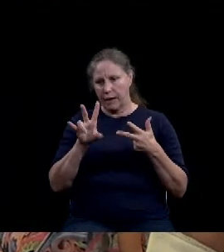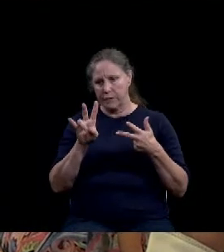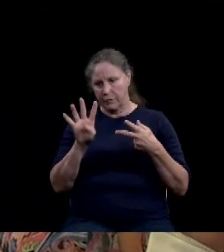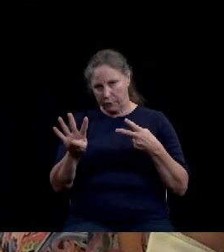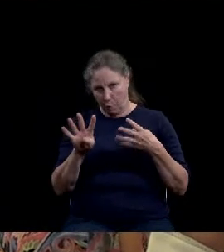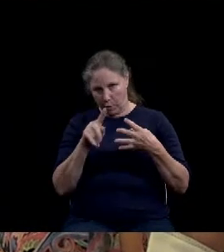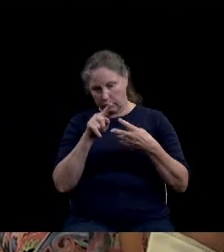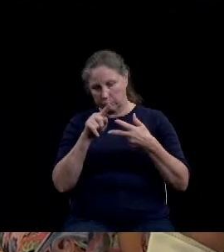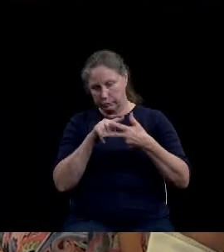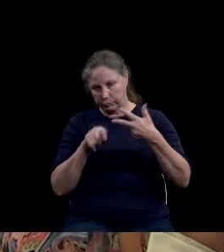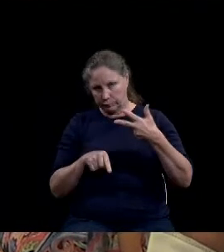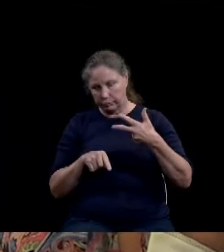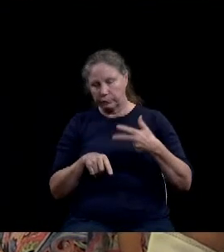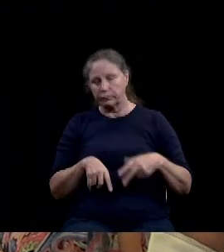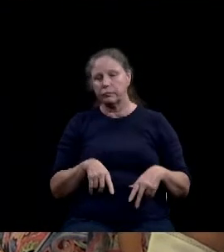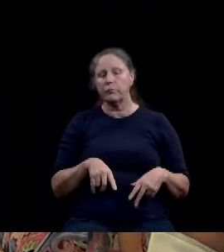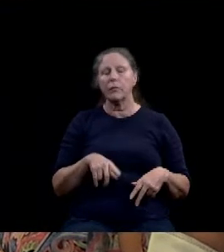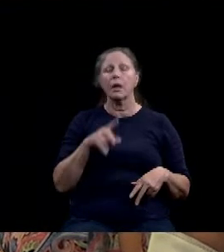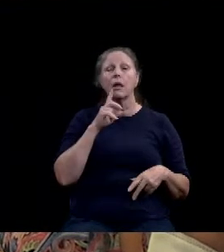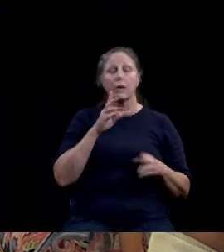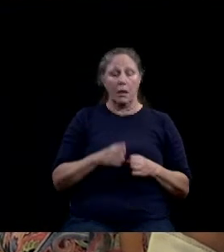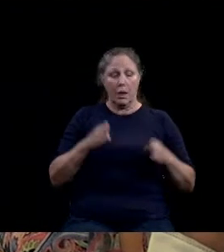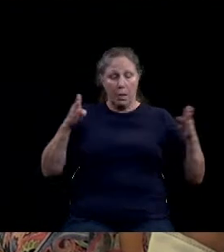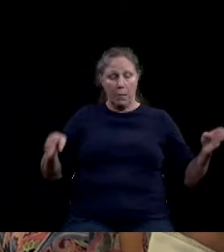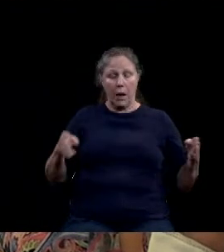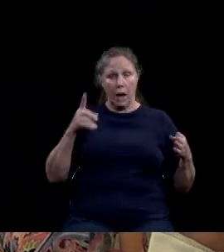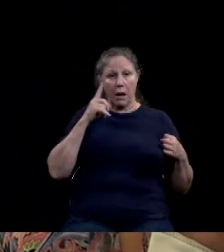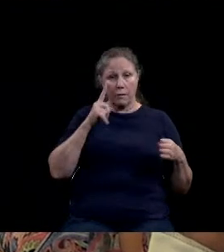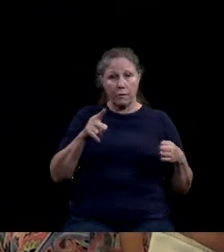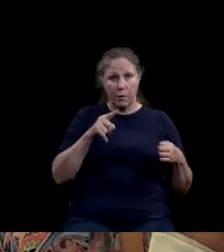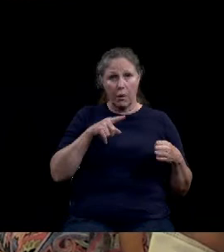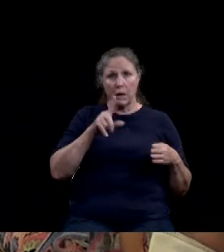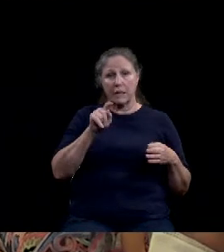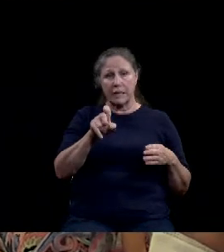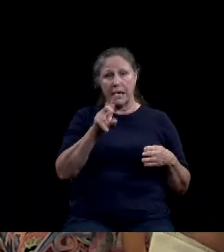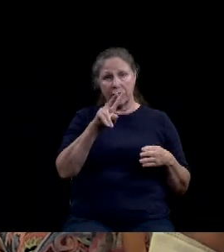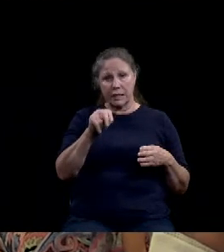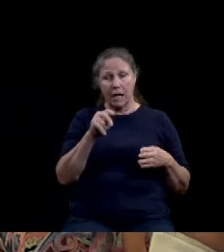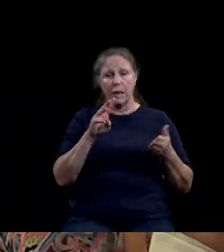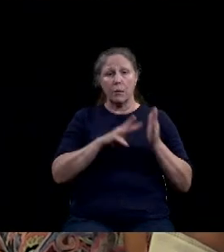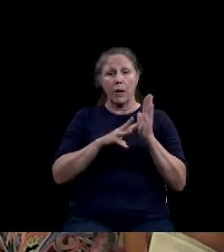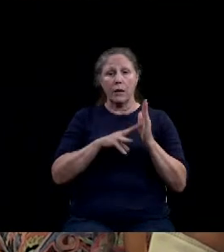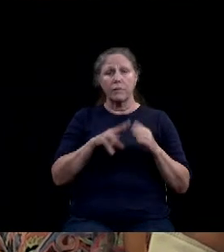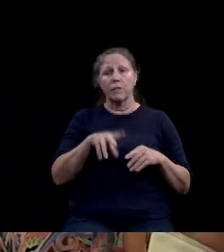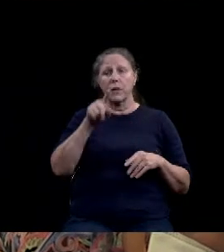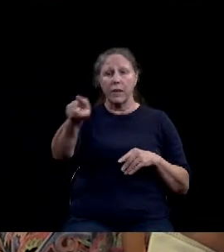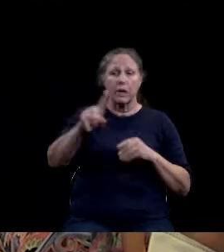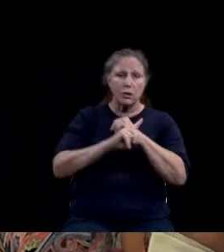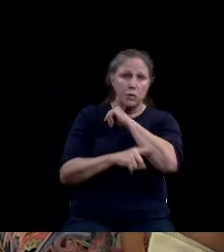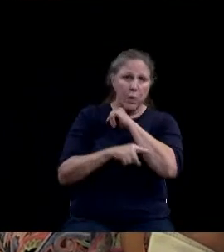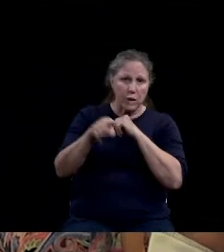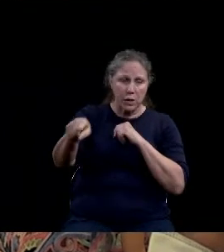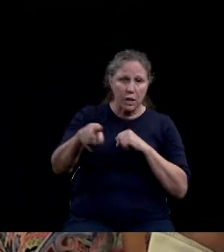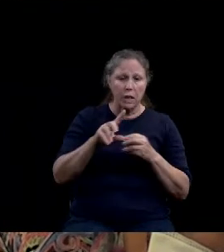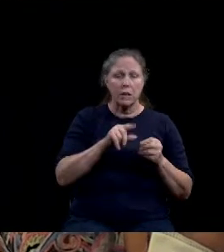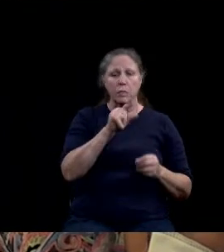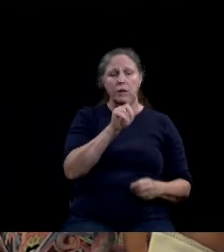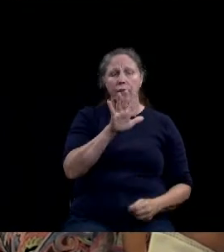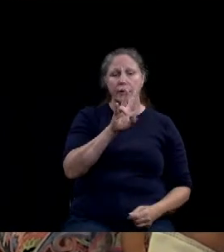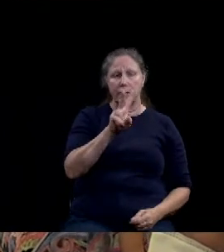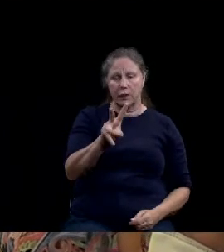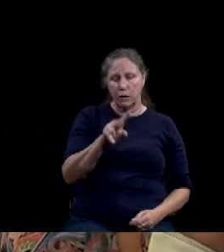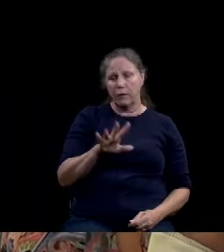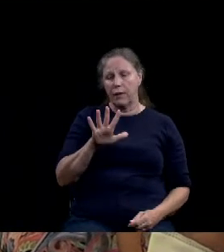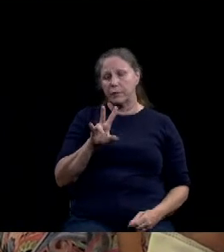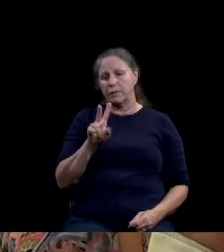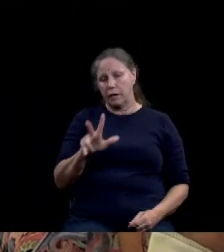DexDOT in connection with the city of Waco's proposed MSW landfill agenda item 2020 572 573 and 574. My